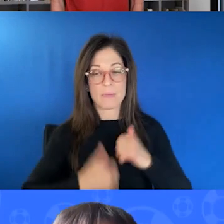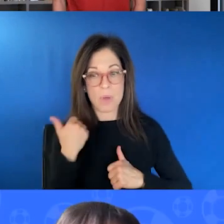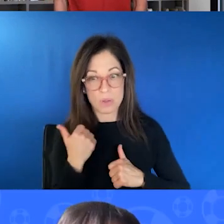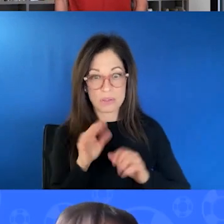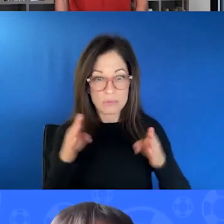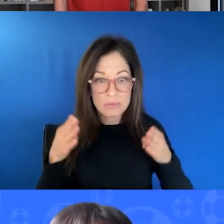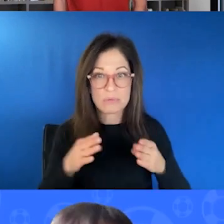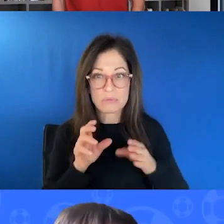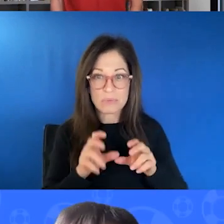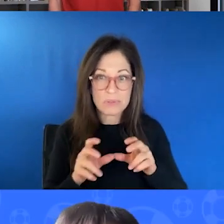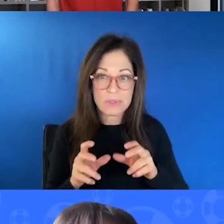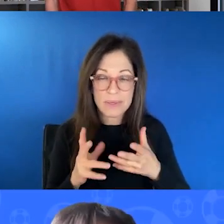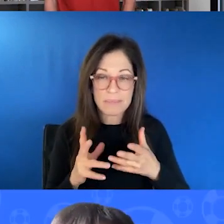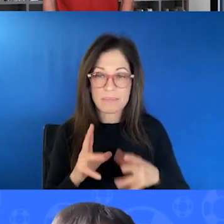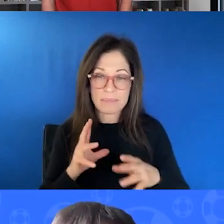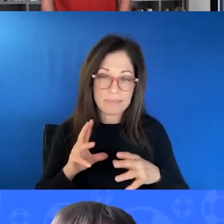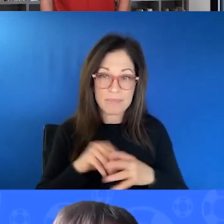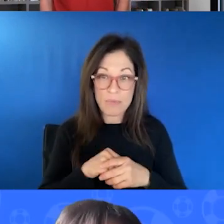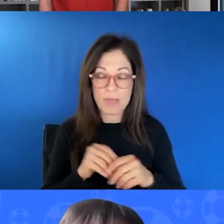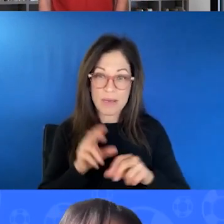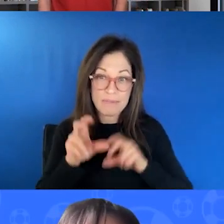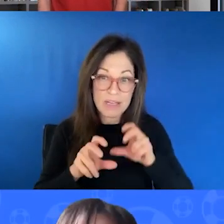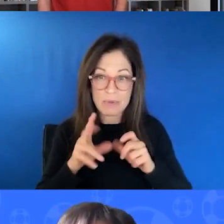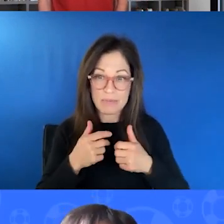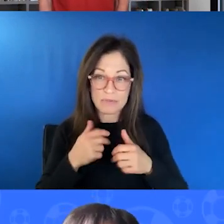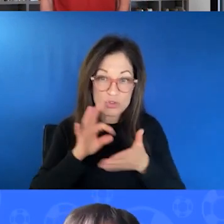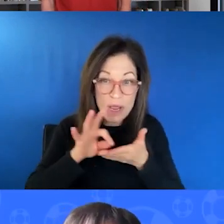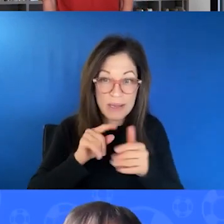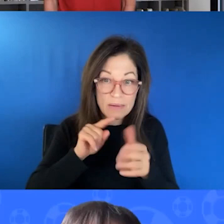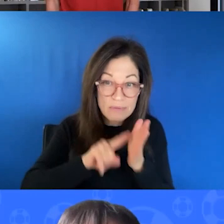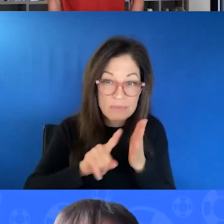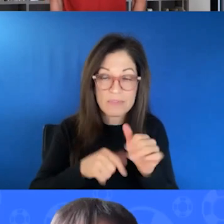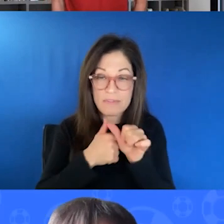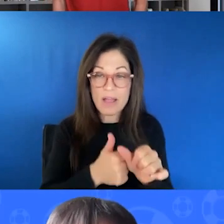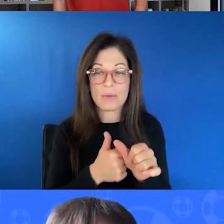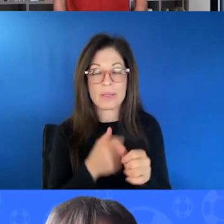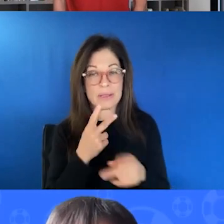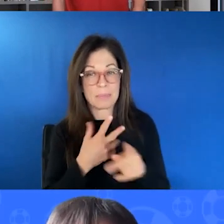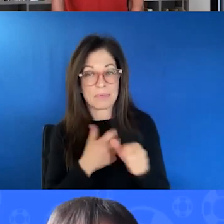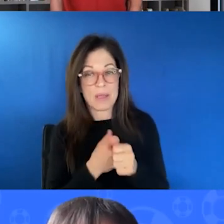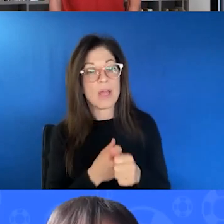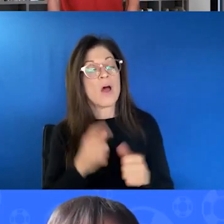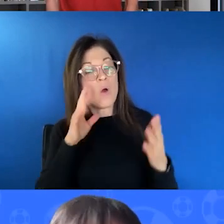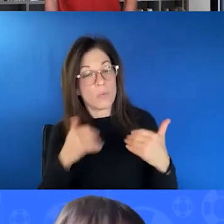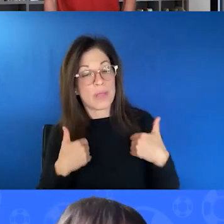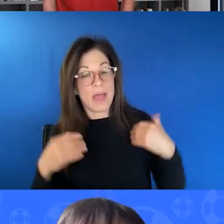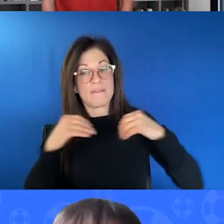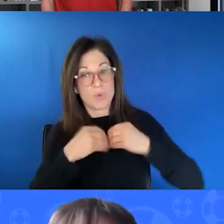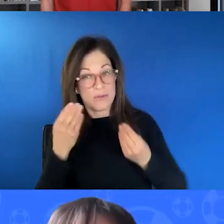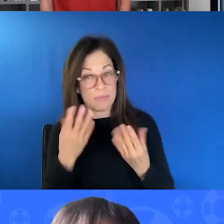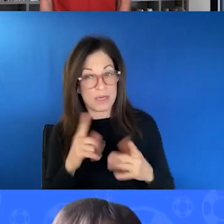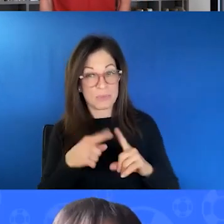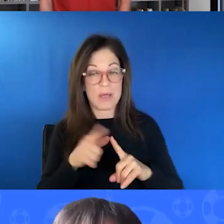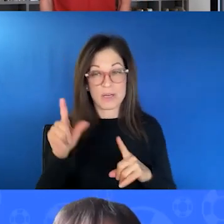in in terms of tracking and keeping up to date. So hopefully, we'll have some updates for you on an FY24 budget soon.